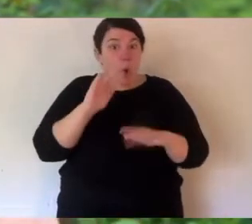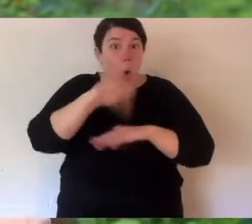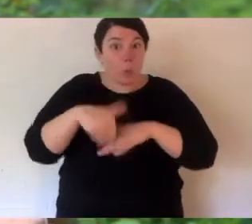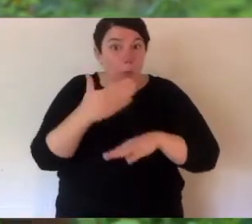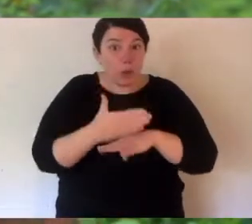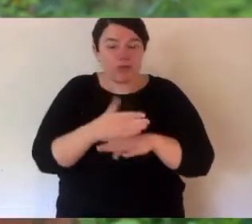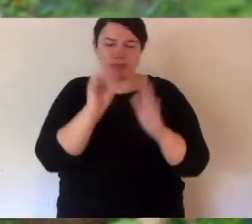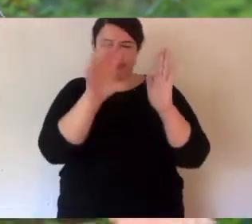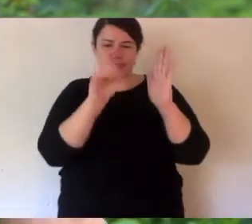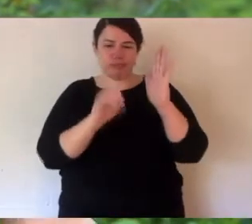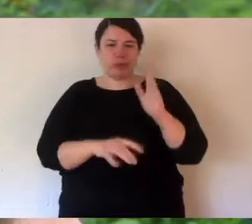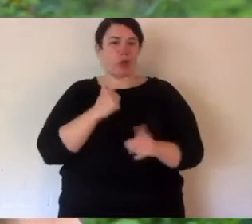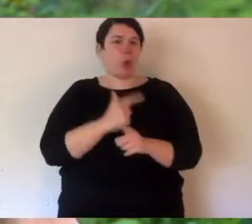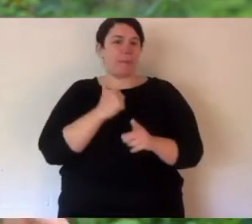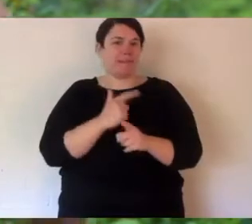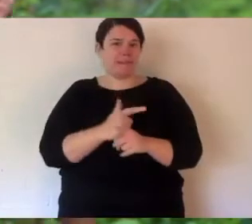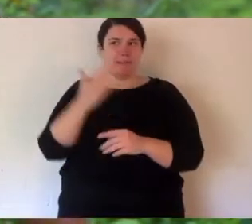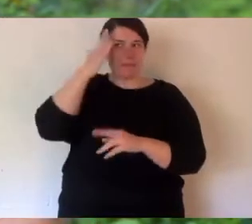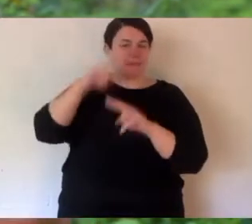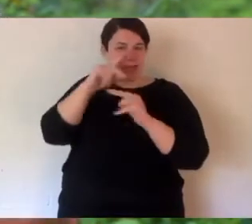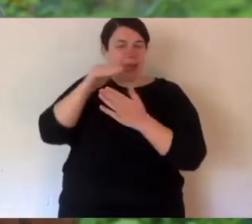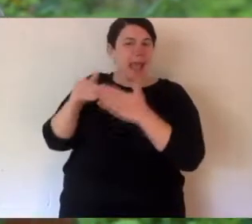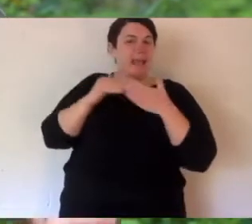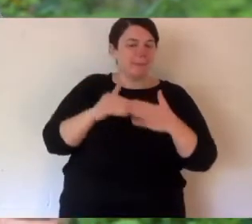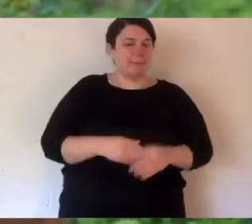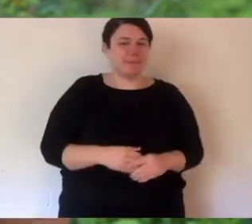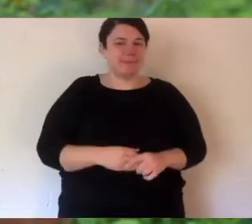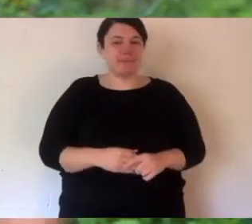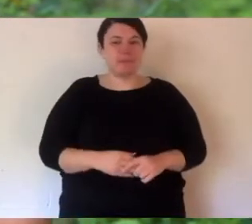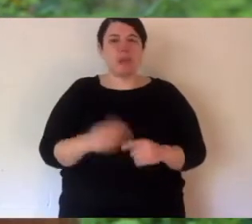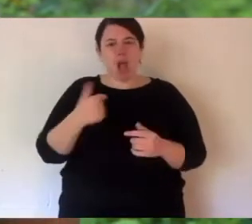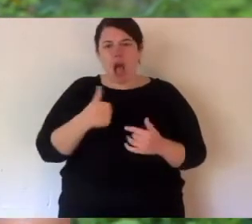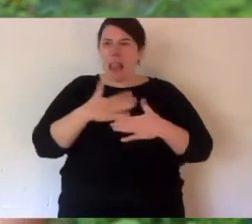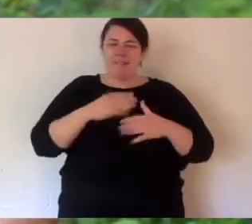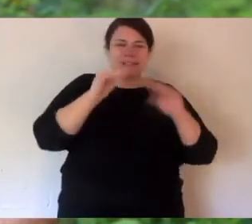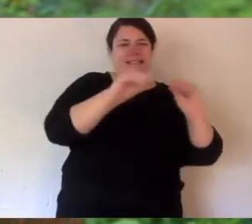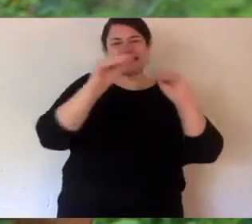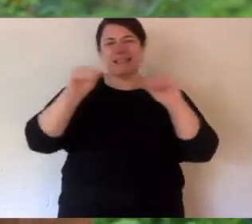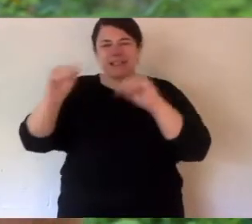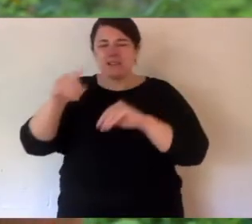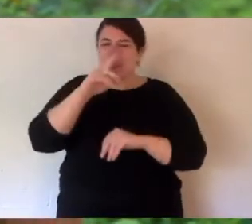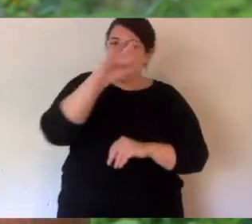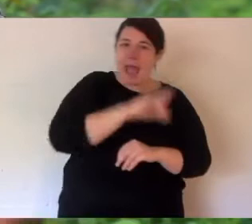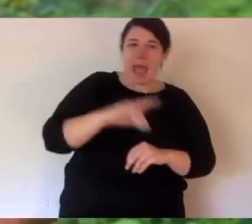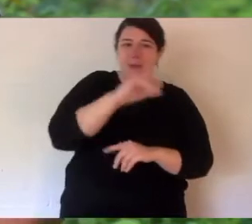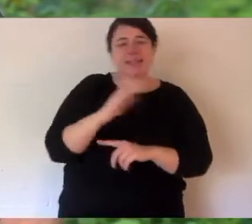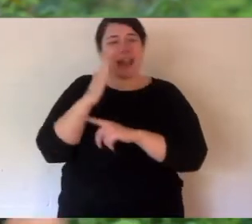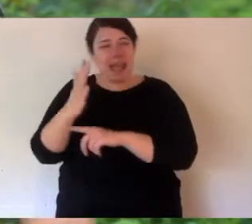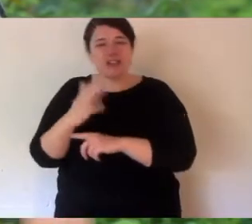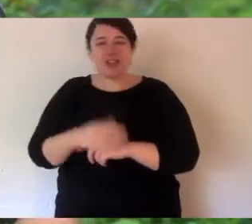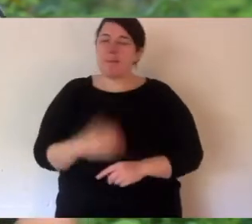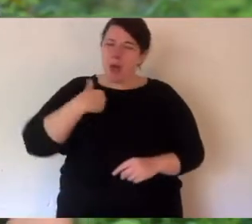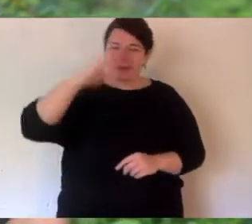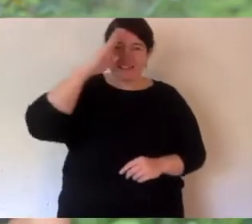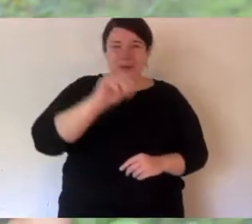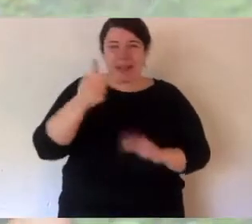your homework. Just put it into the comments. This is what I do. Connecting people with nature. And that can't stop. I'll see you